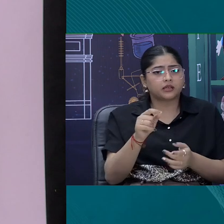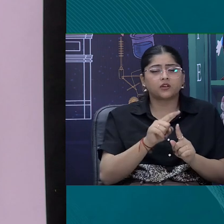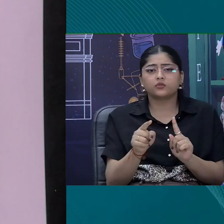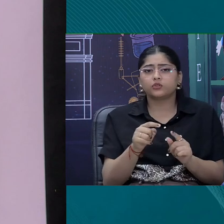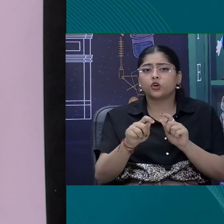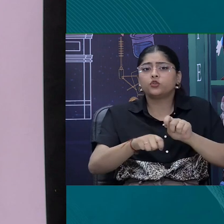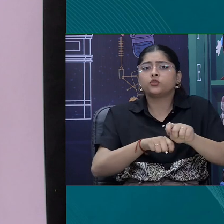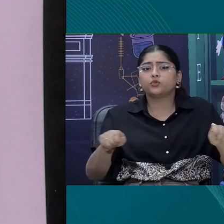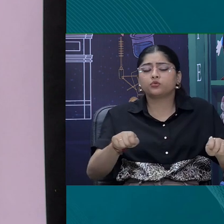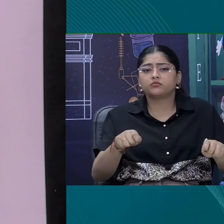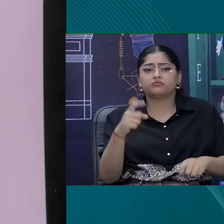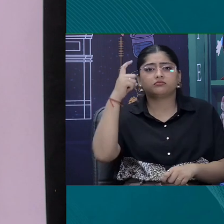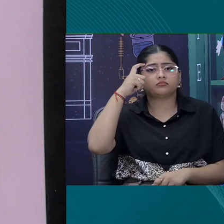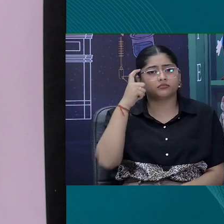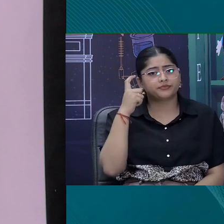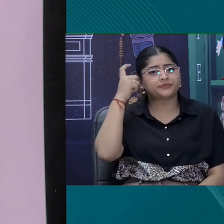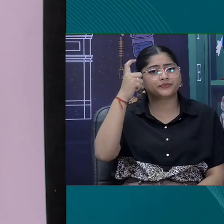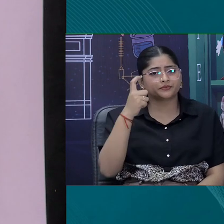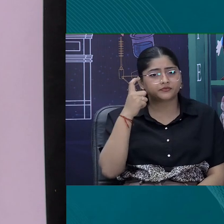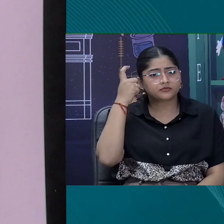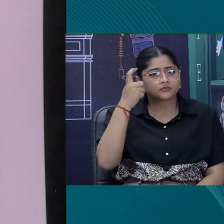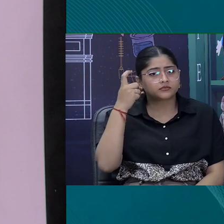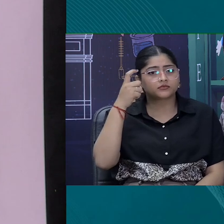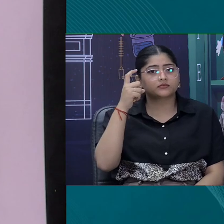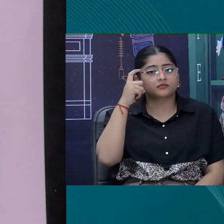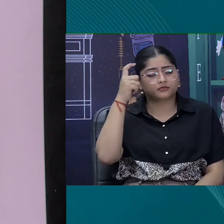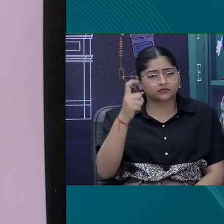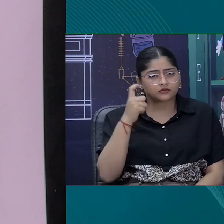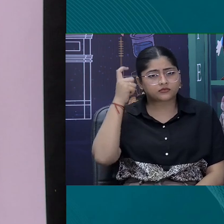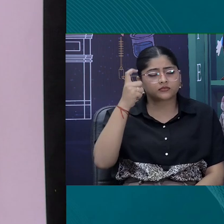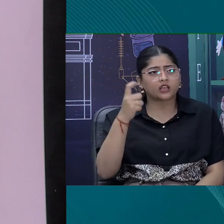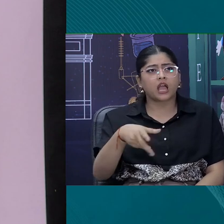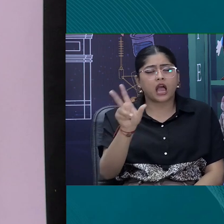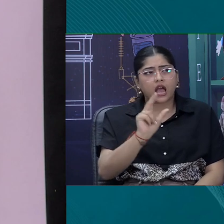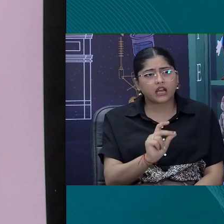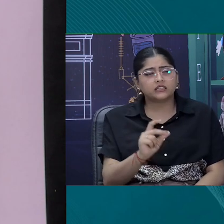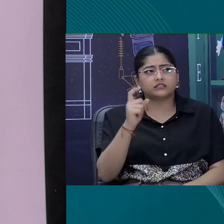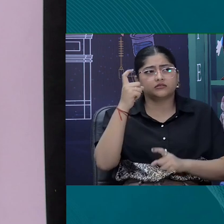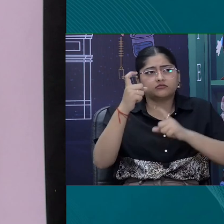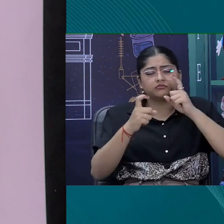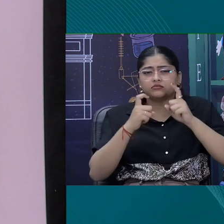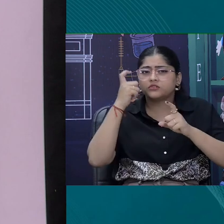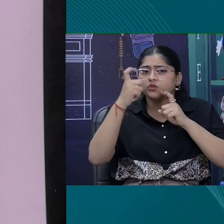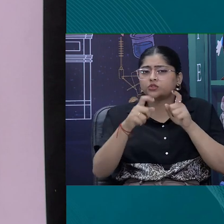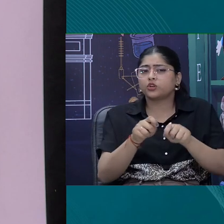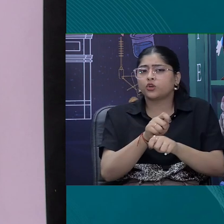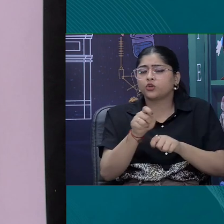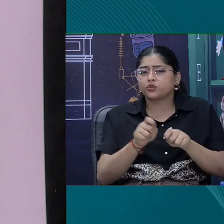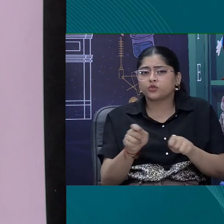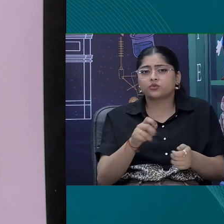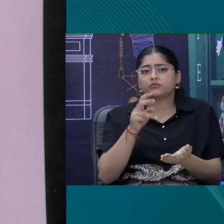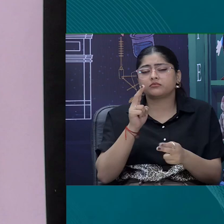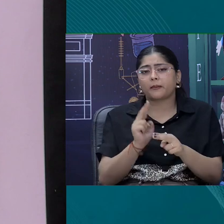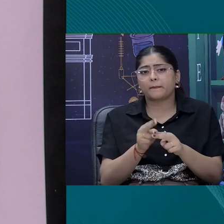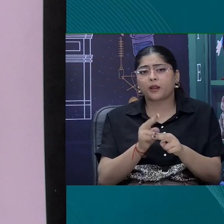And he wondered. He wondered. He wondered. stood in his shoes. And he wondered.